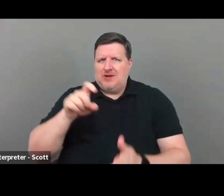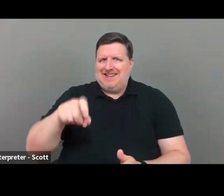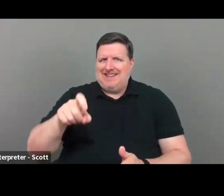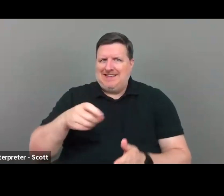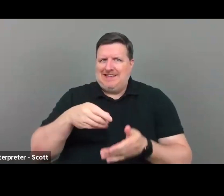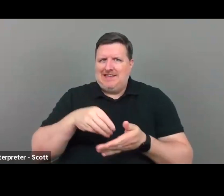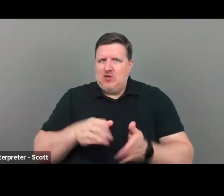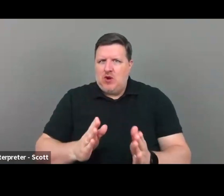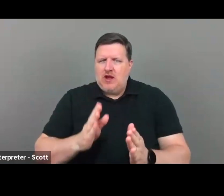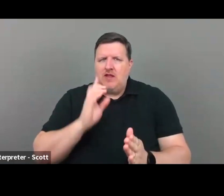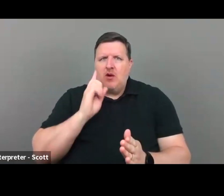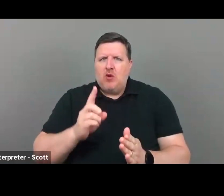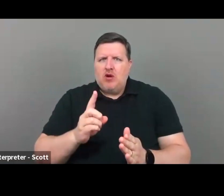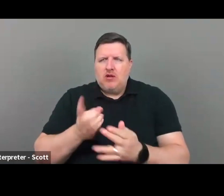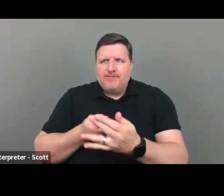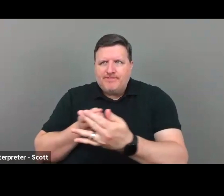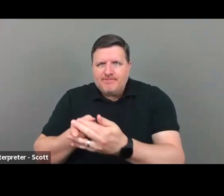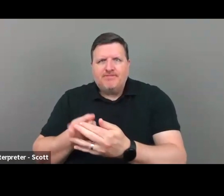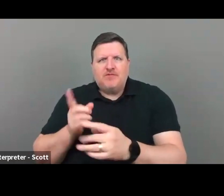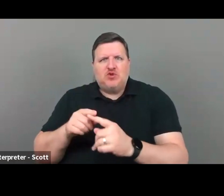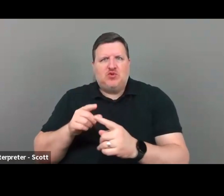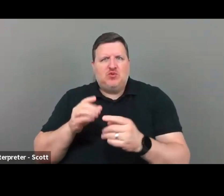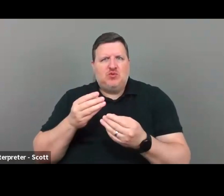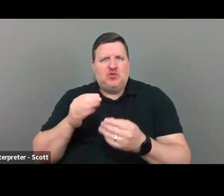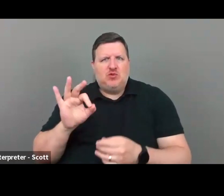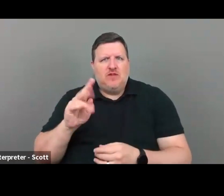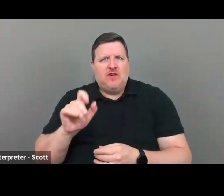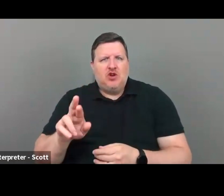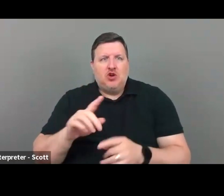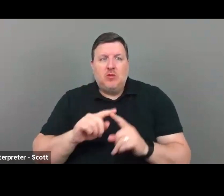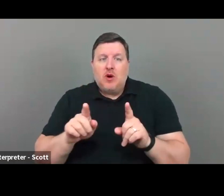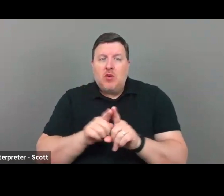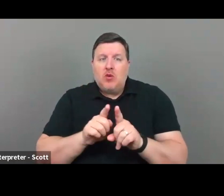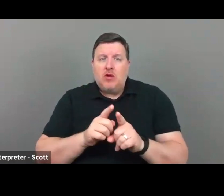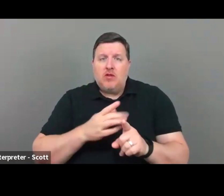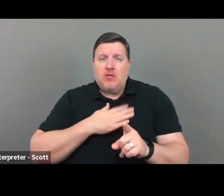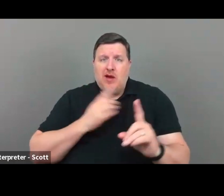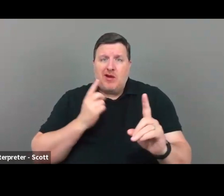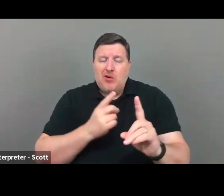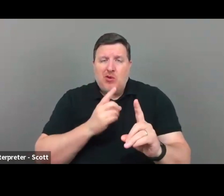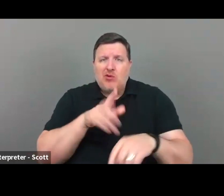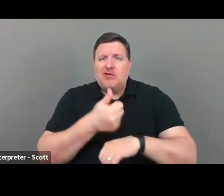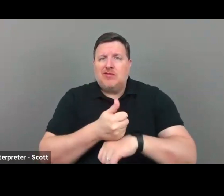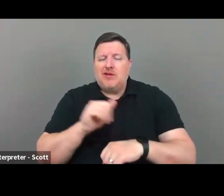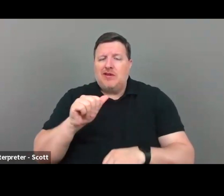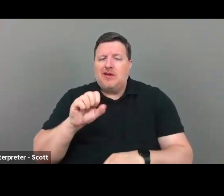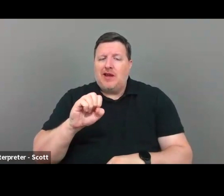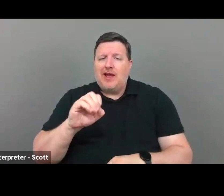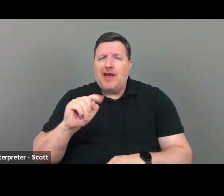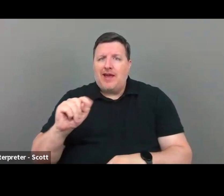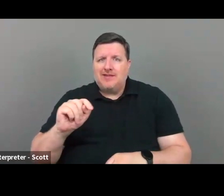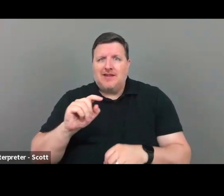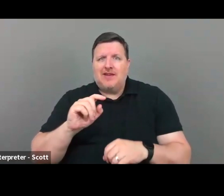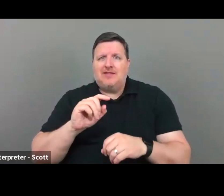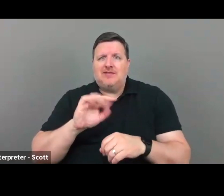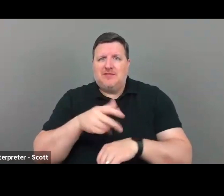resonate with a funder, um, but also with my personal goal to focus on asset-based language and highlighting the strengths